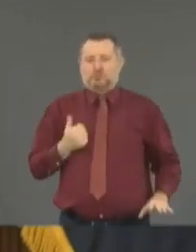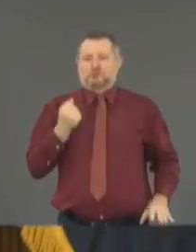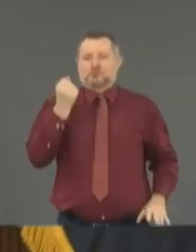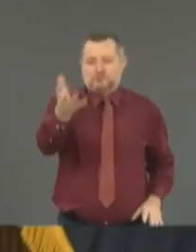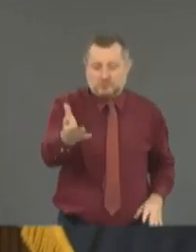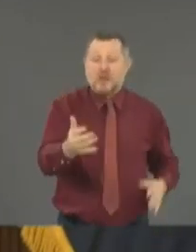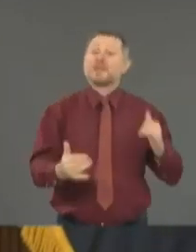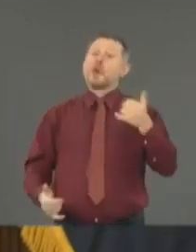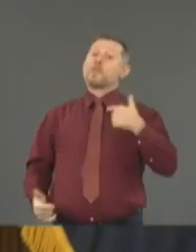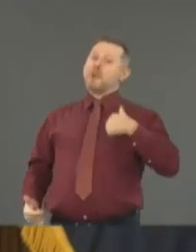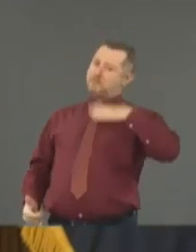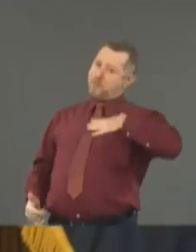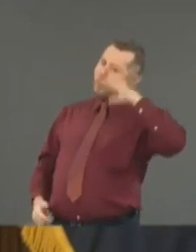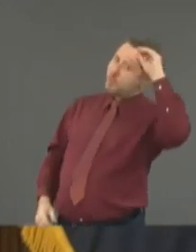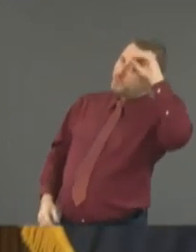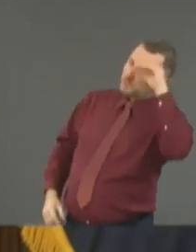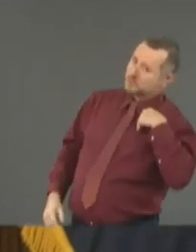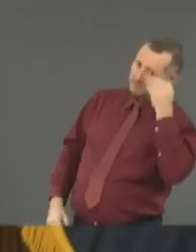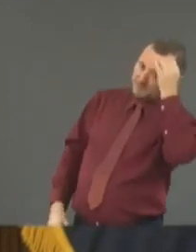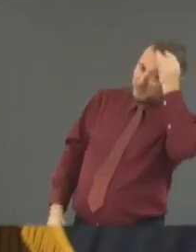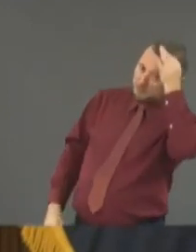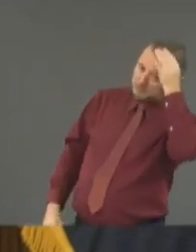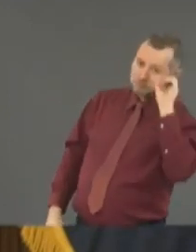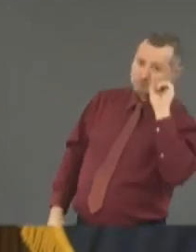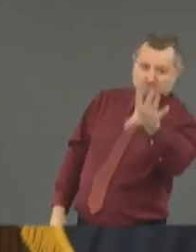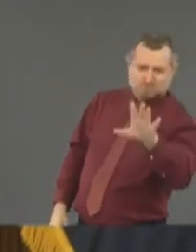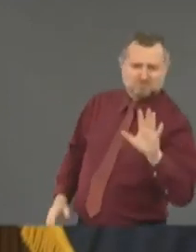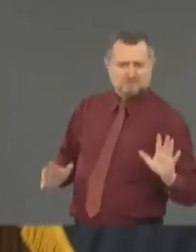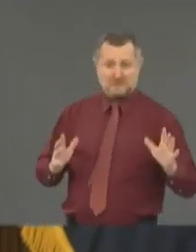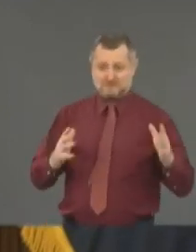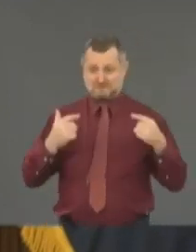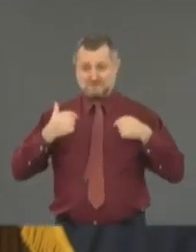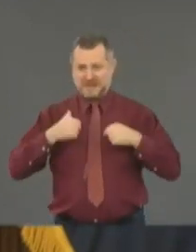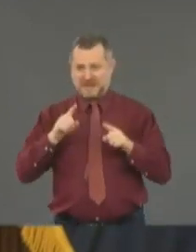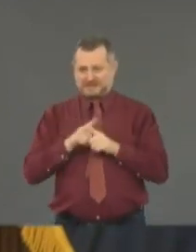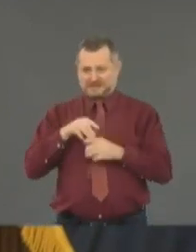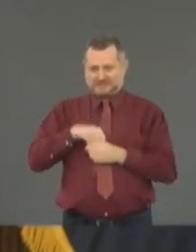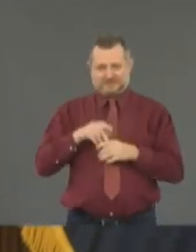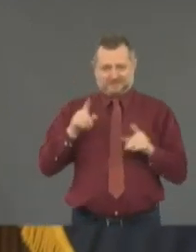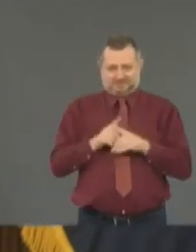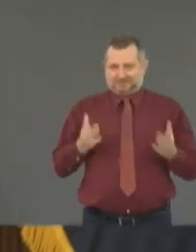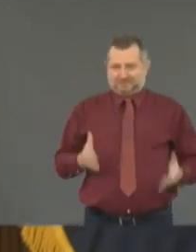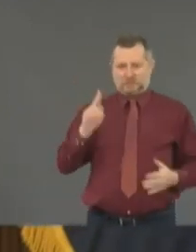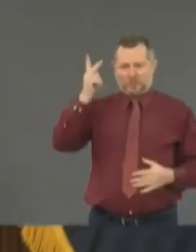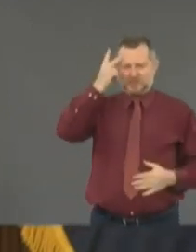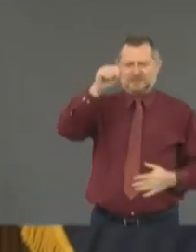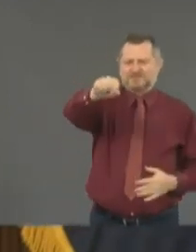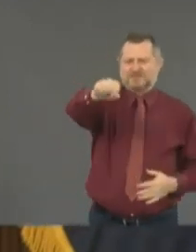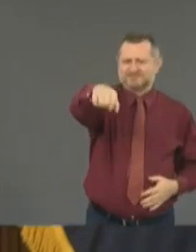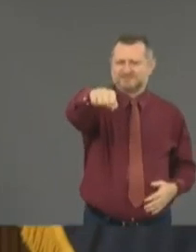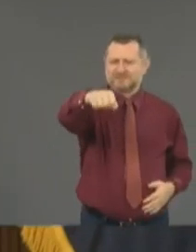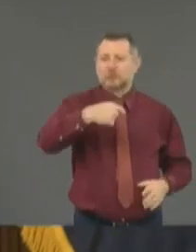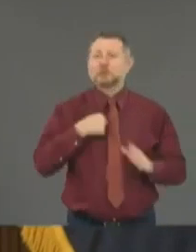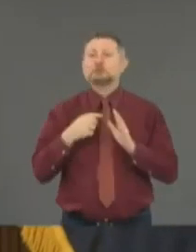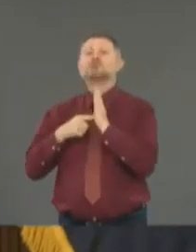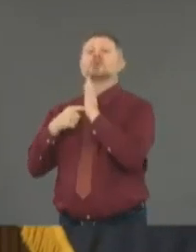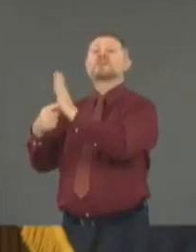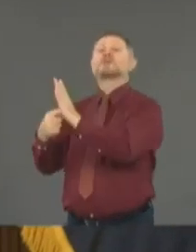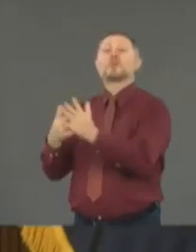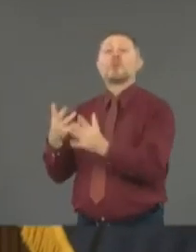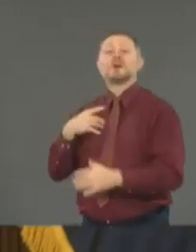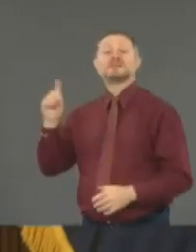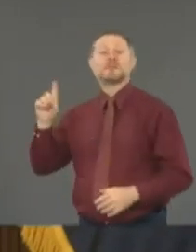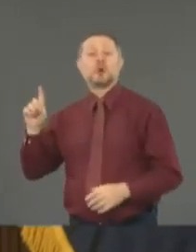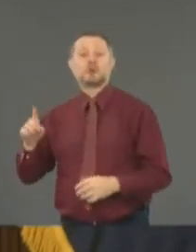You know, I'm sort of in a political position. I represent Democrats. I represent Republicans. I represent